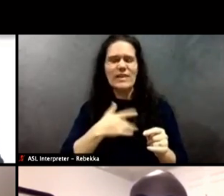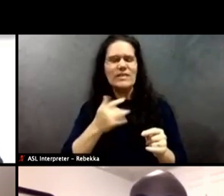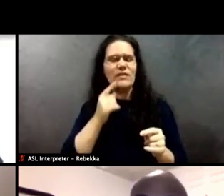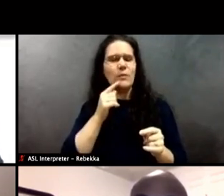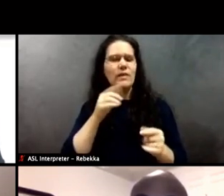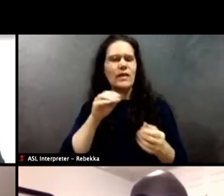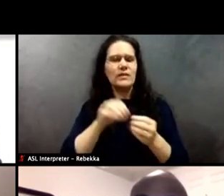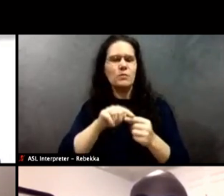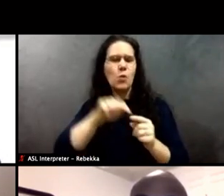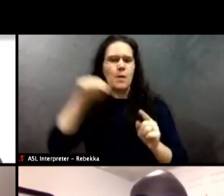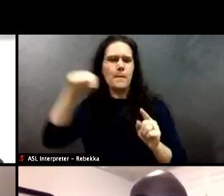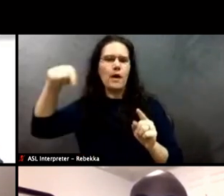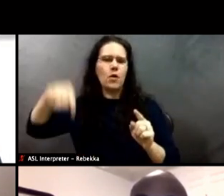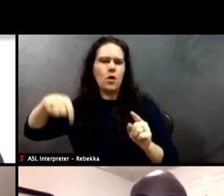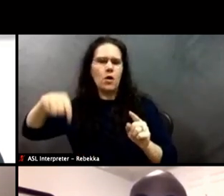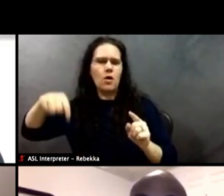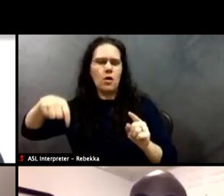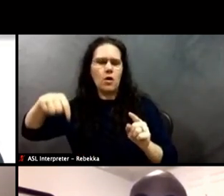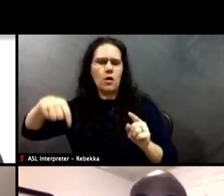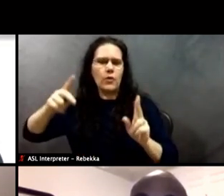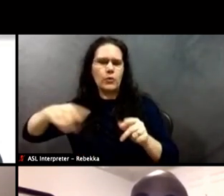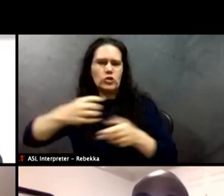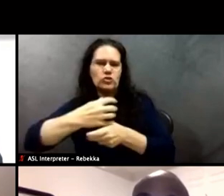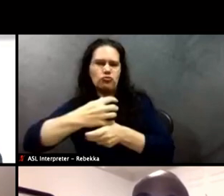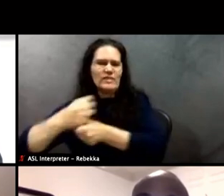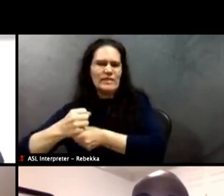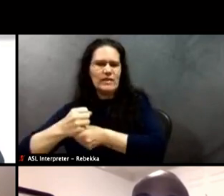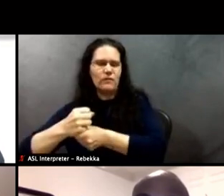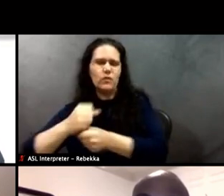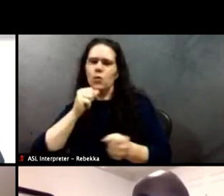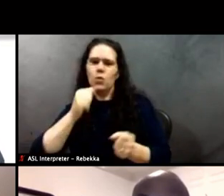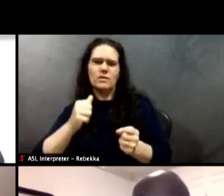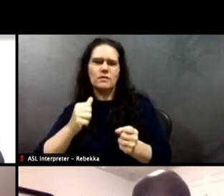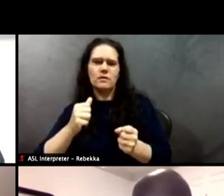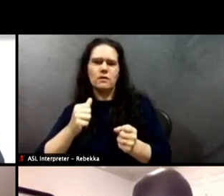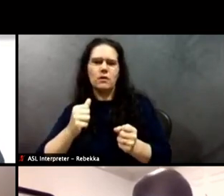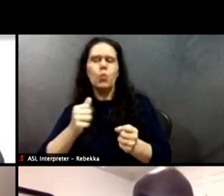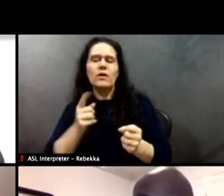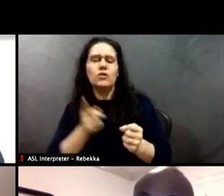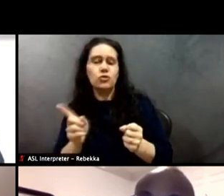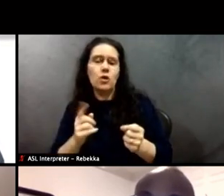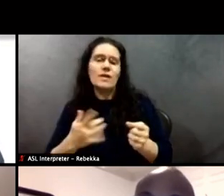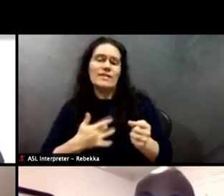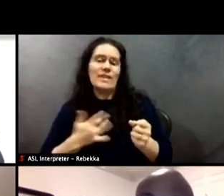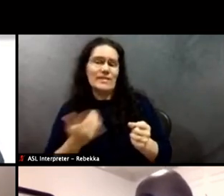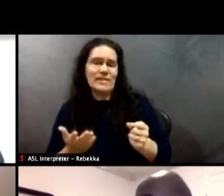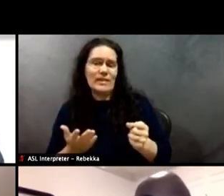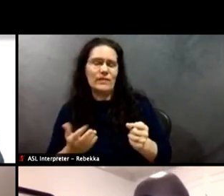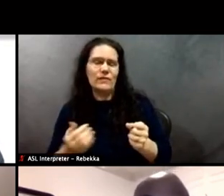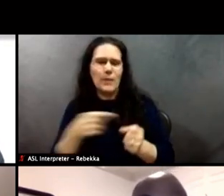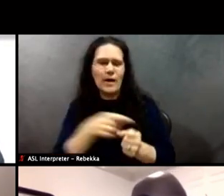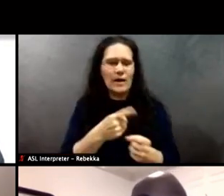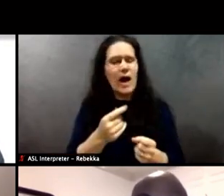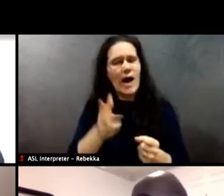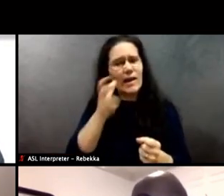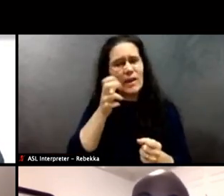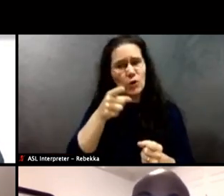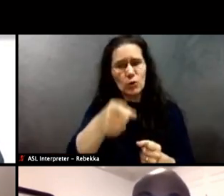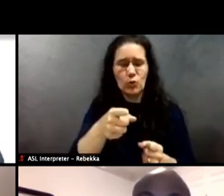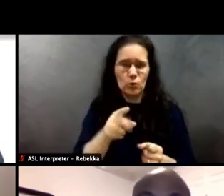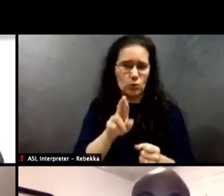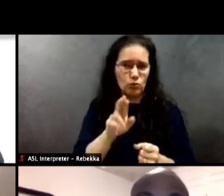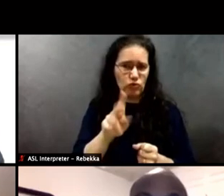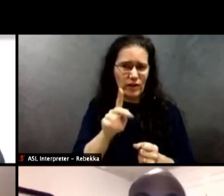know, I feel like, you know, Rick, that you're wrestling with. And that's a really big thing to be wrestling with.